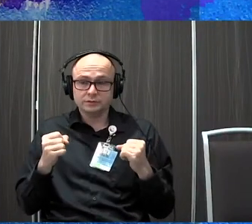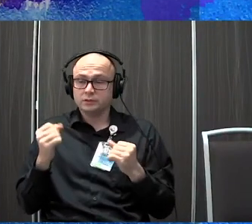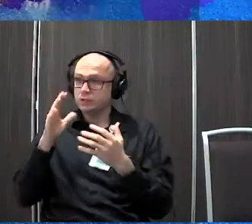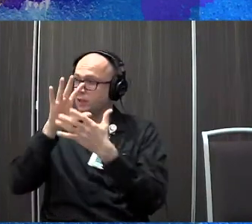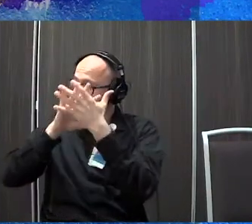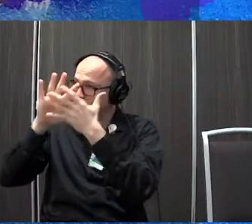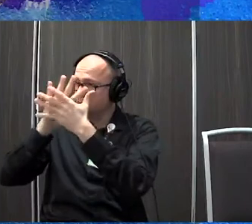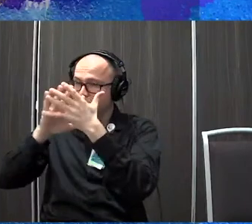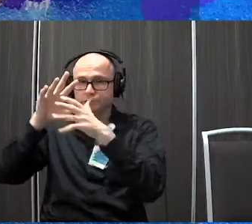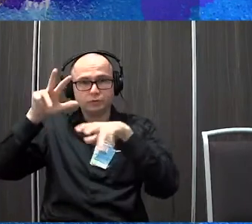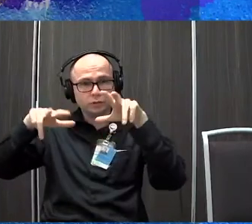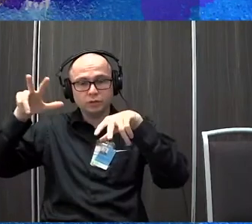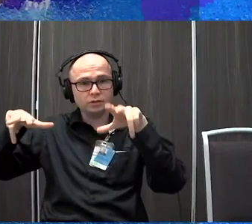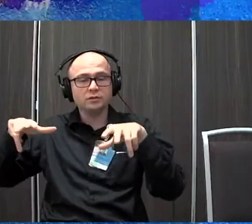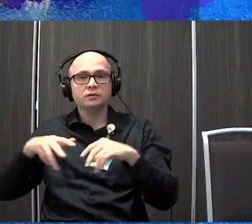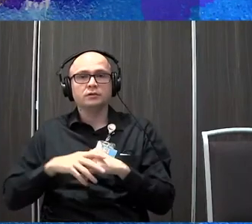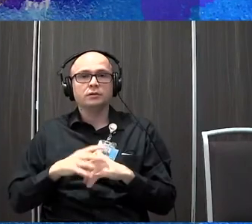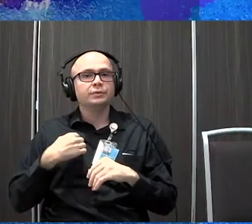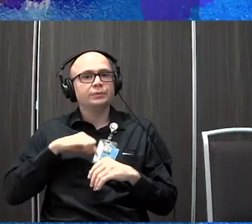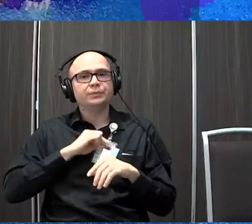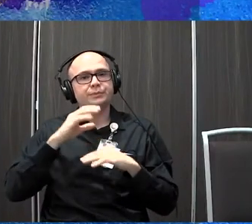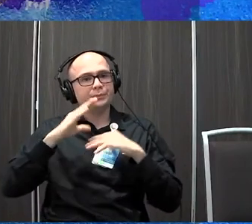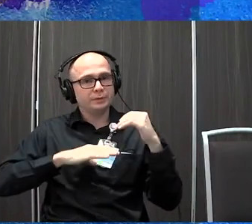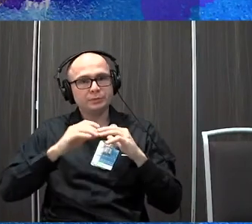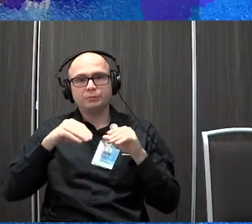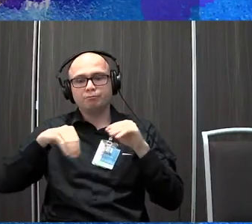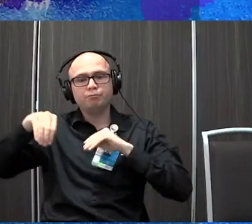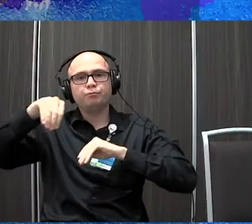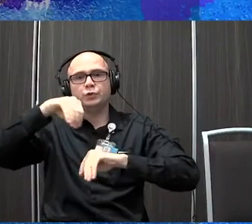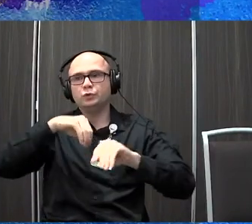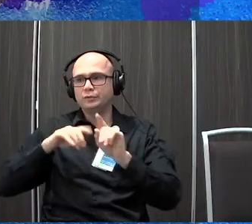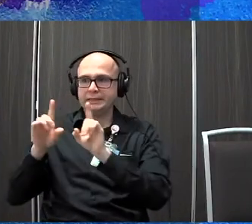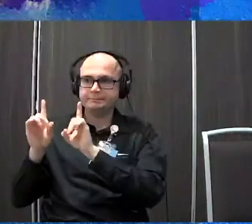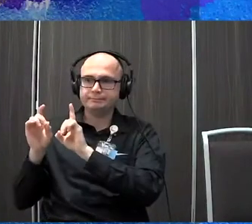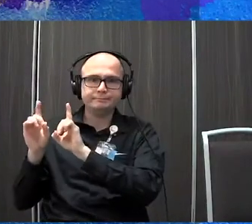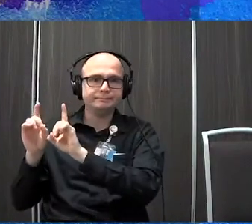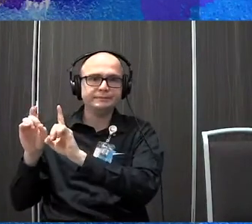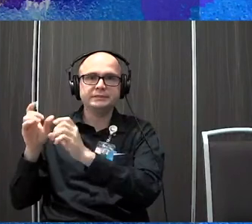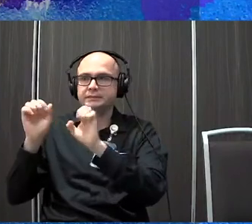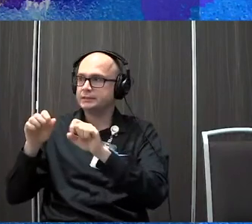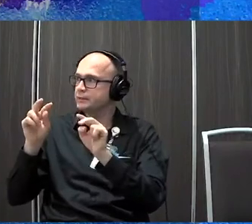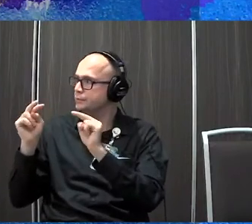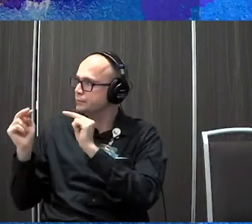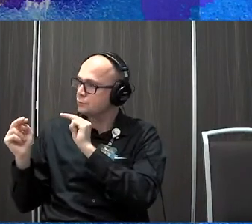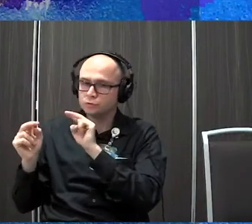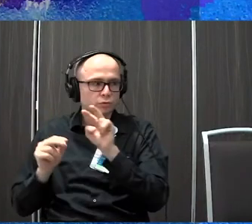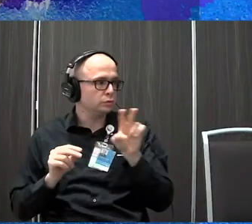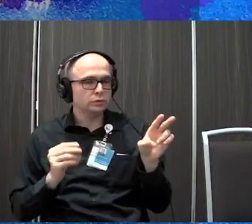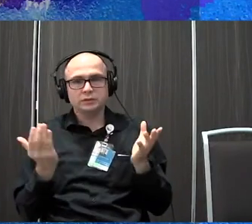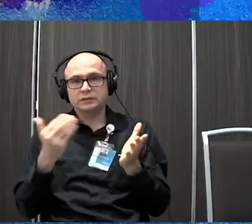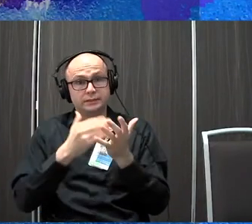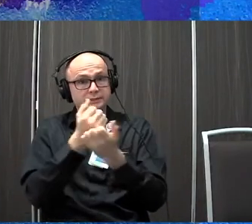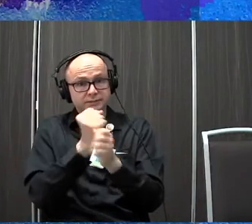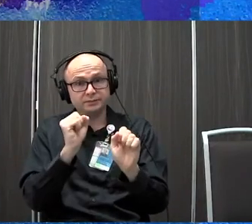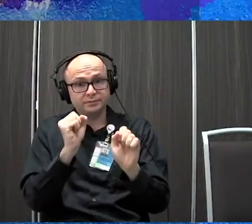or shaky. Um, and so we need to get them comfortable moving in their environment and being able to turn their head again for safety